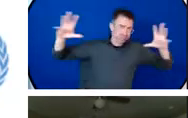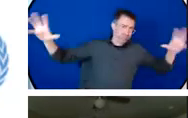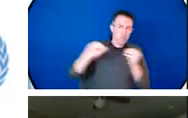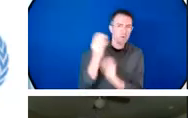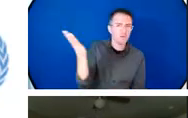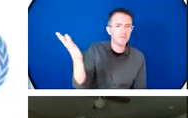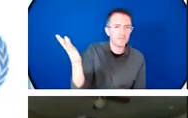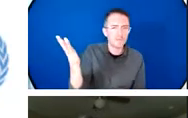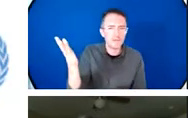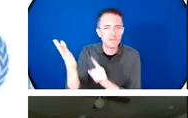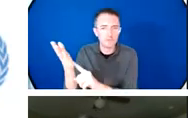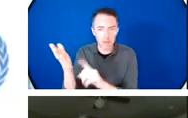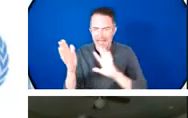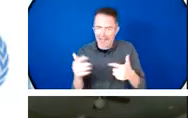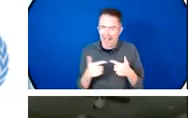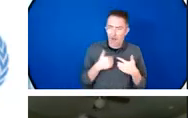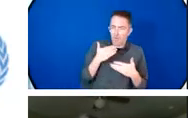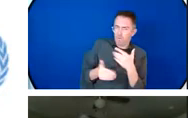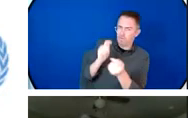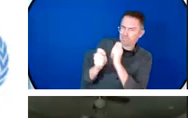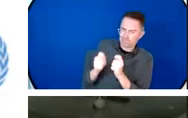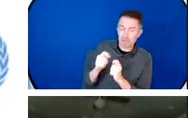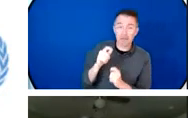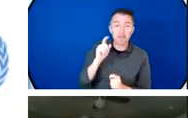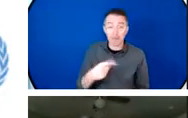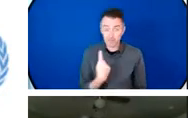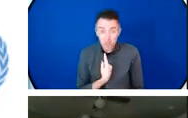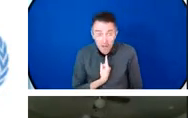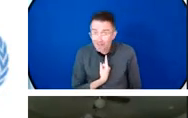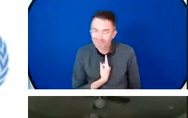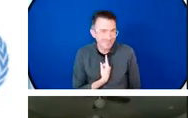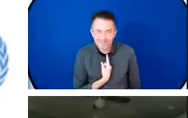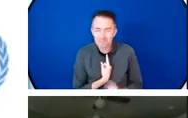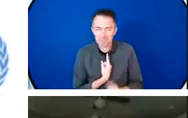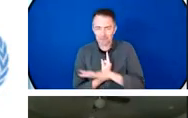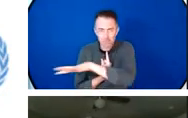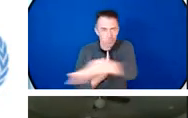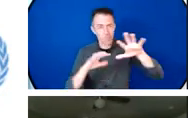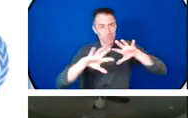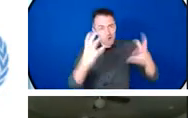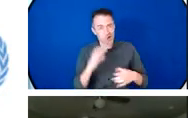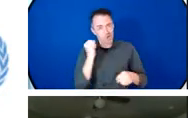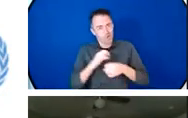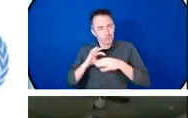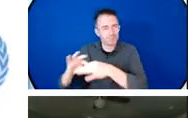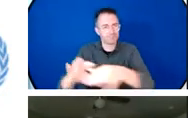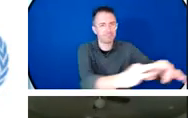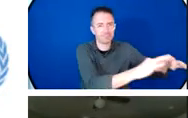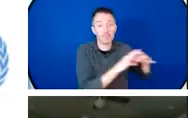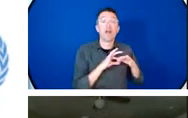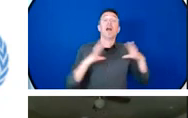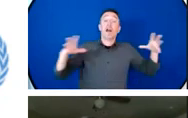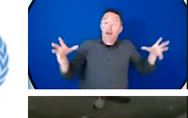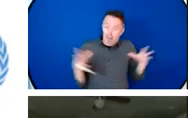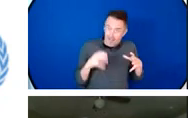solutions climate change impacts all of us but will have disproportionate impacts on the world's poorest